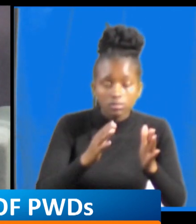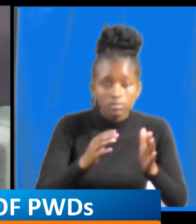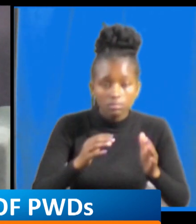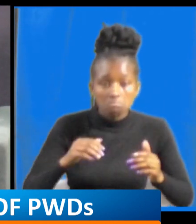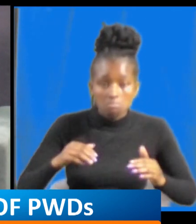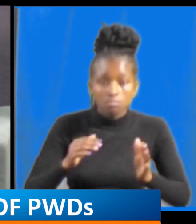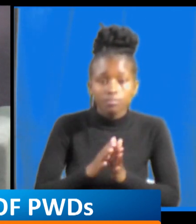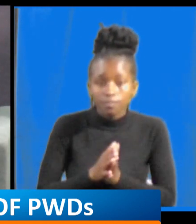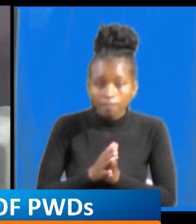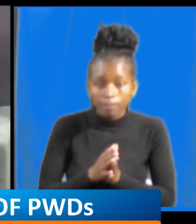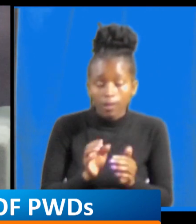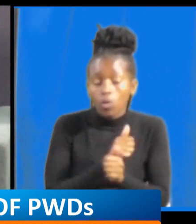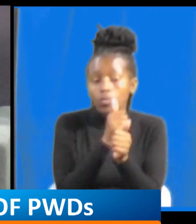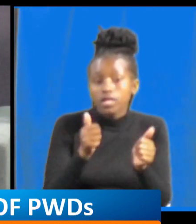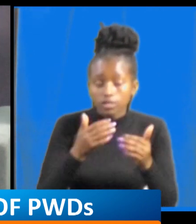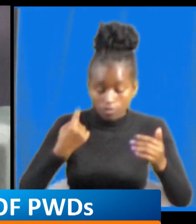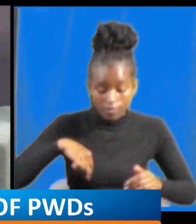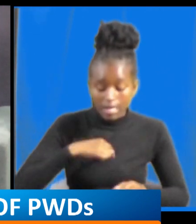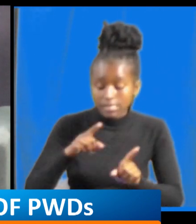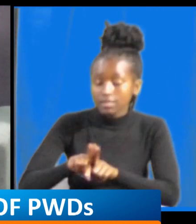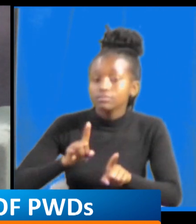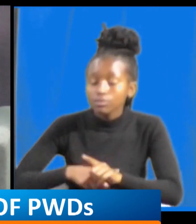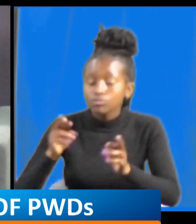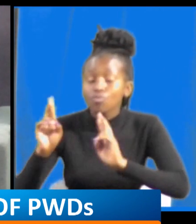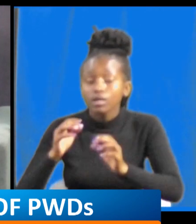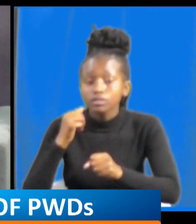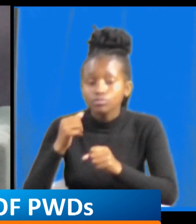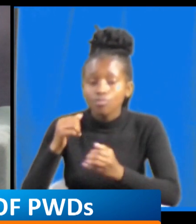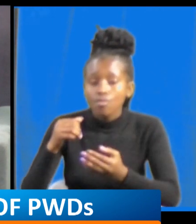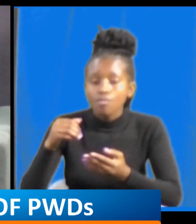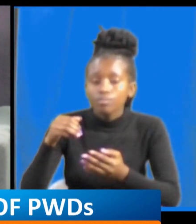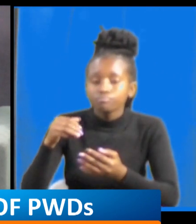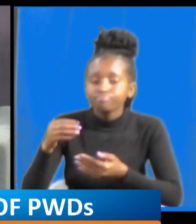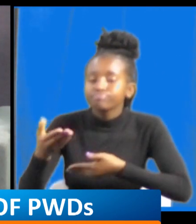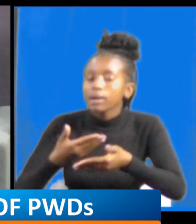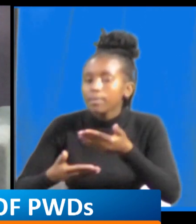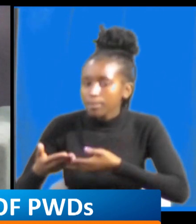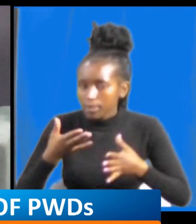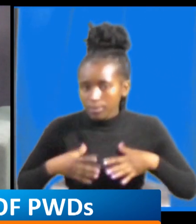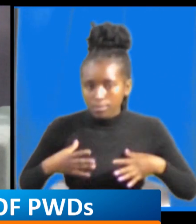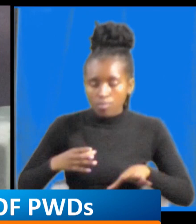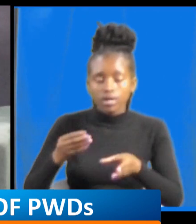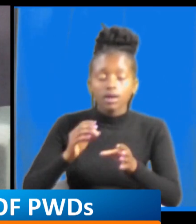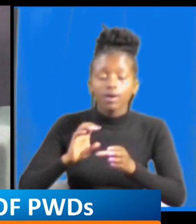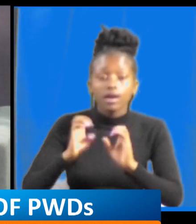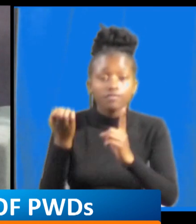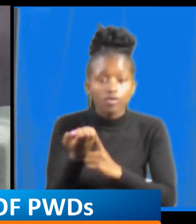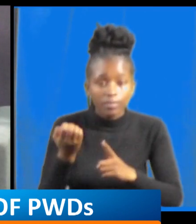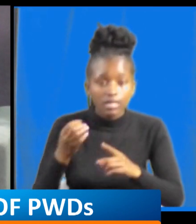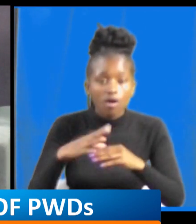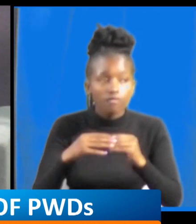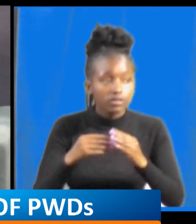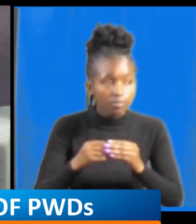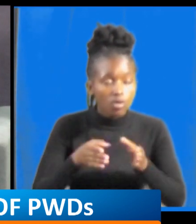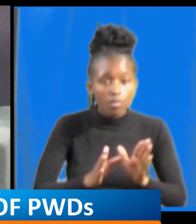we are able to engage with people in our environment in a comfortable manner without fear of